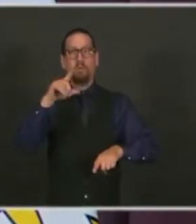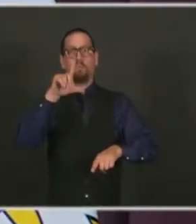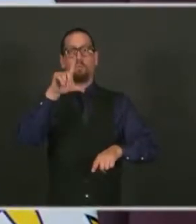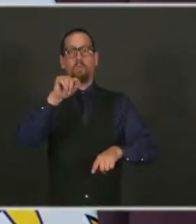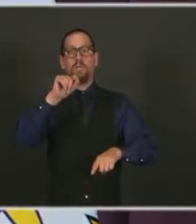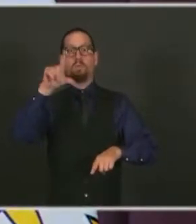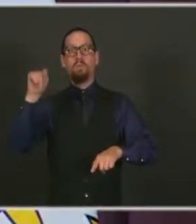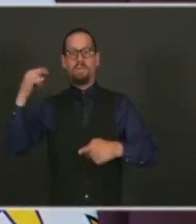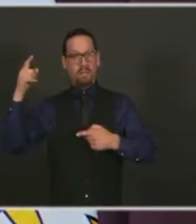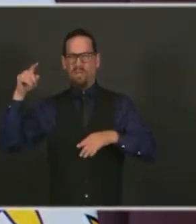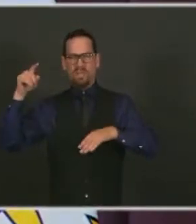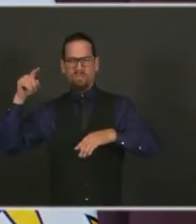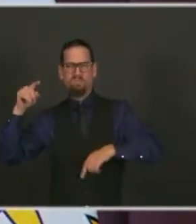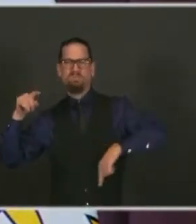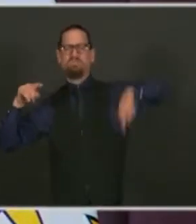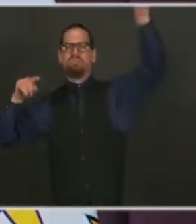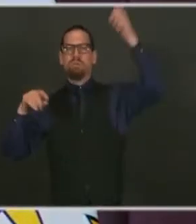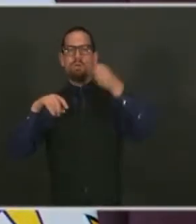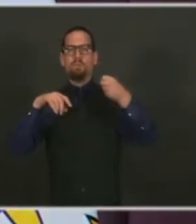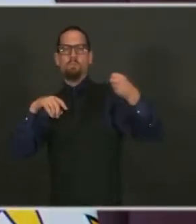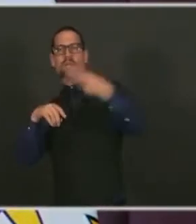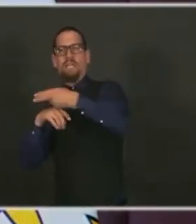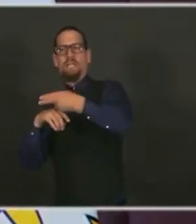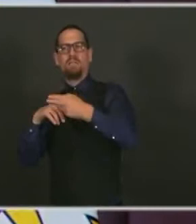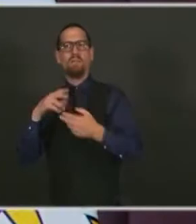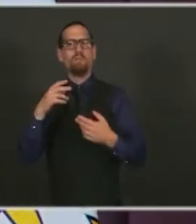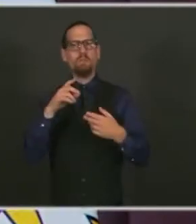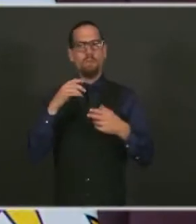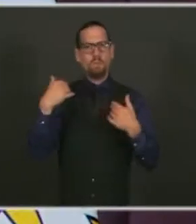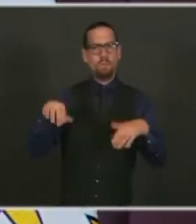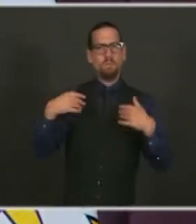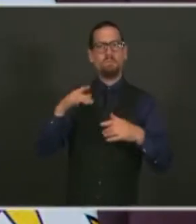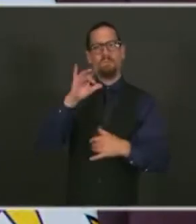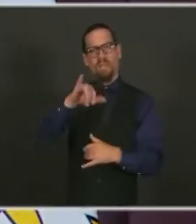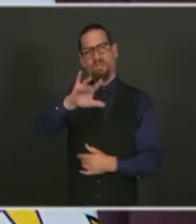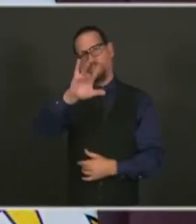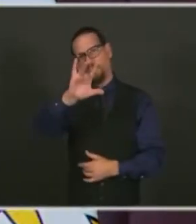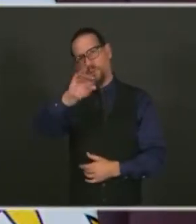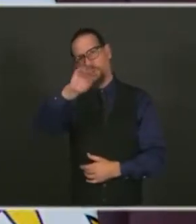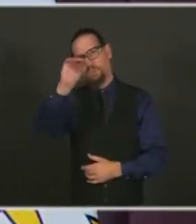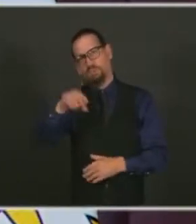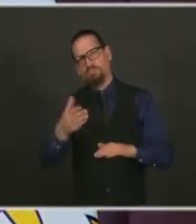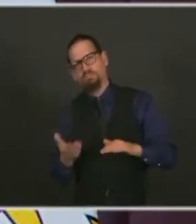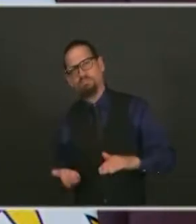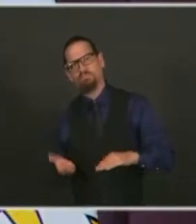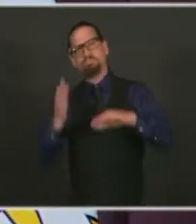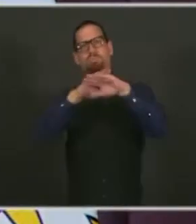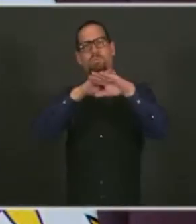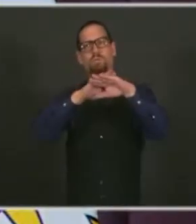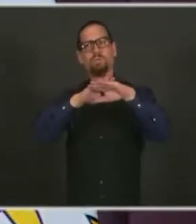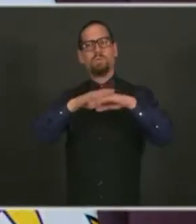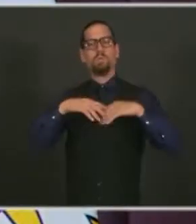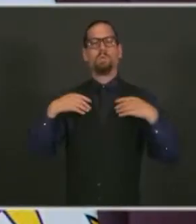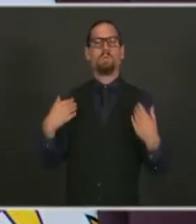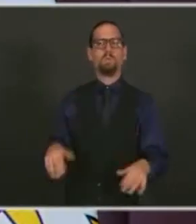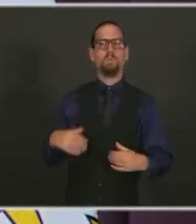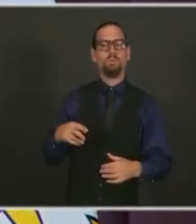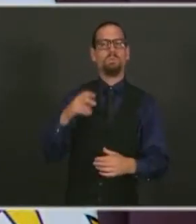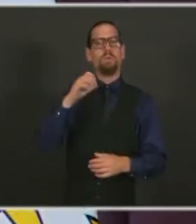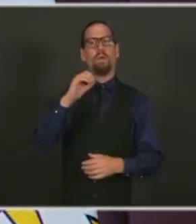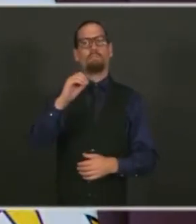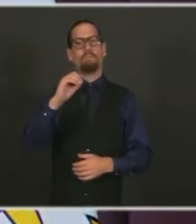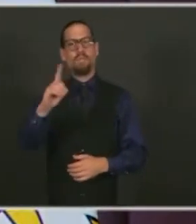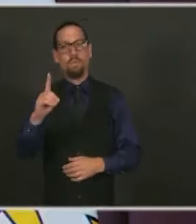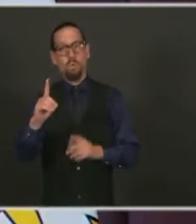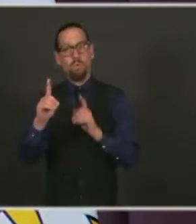tracking the overdose crisis. These are precious lives. The stressors and